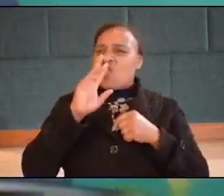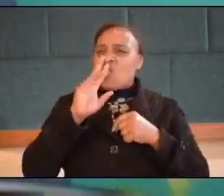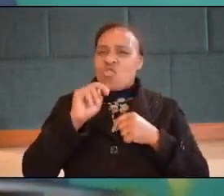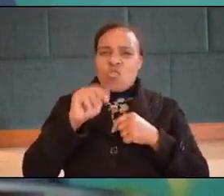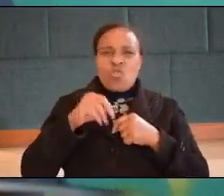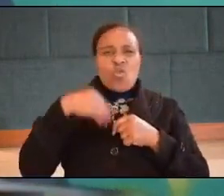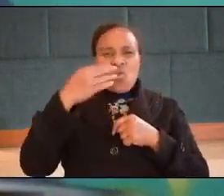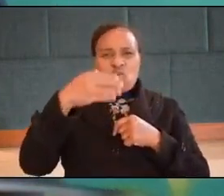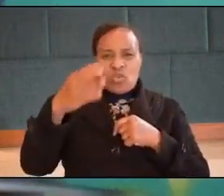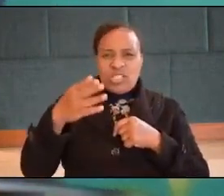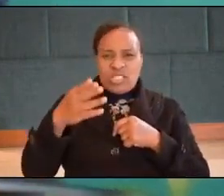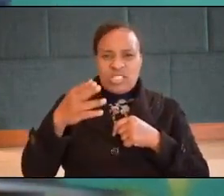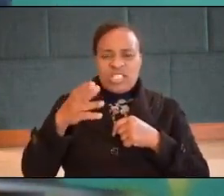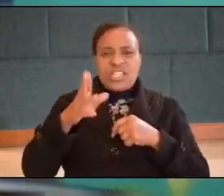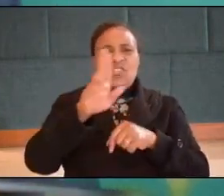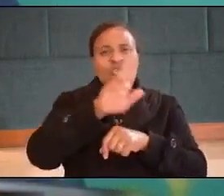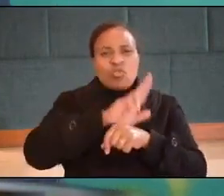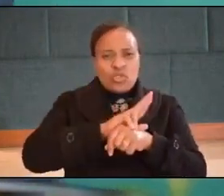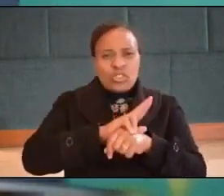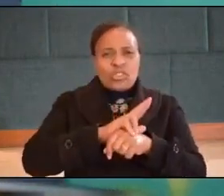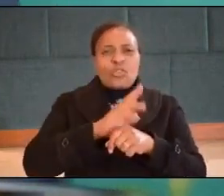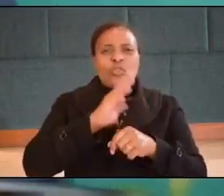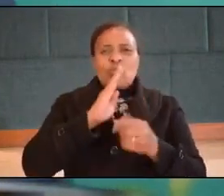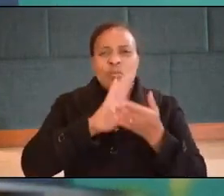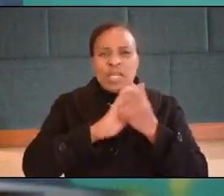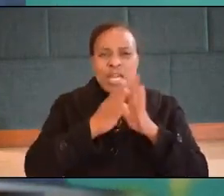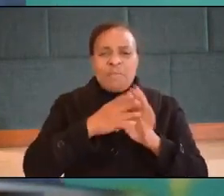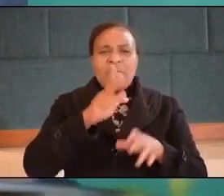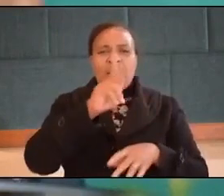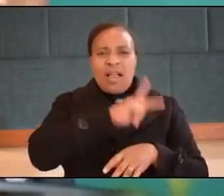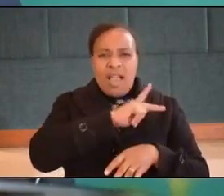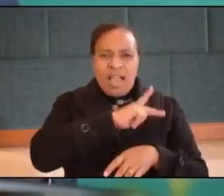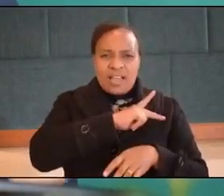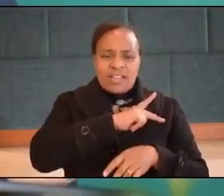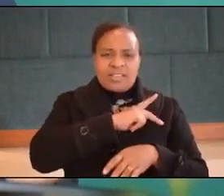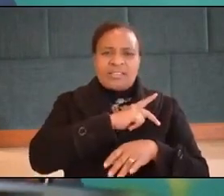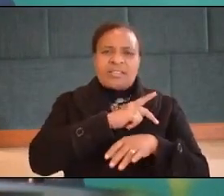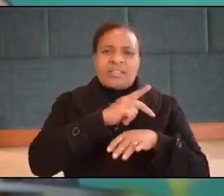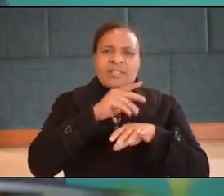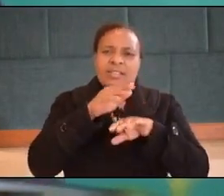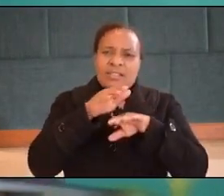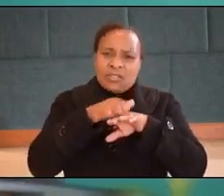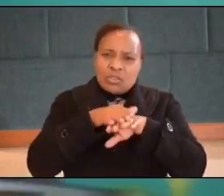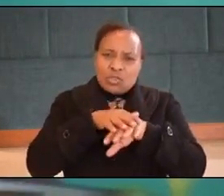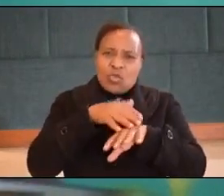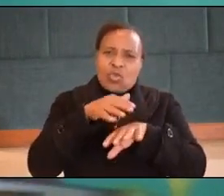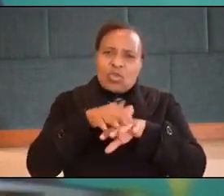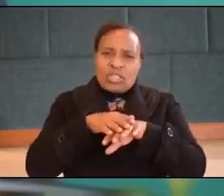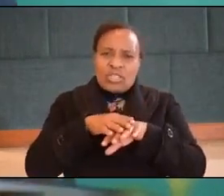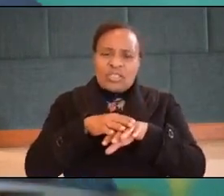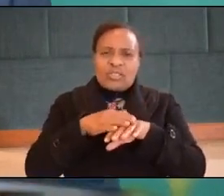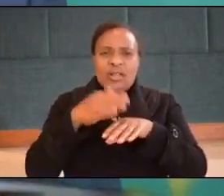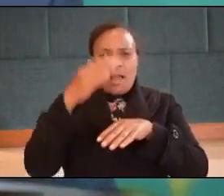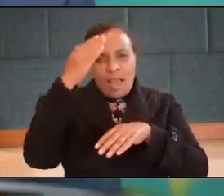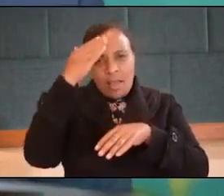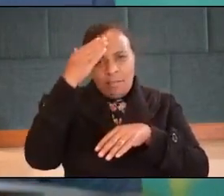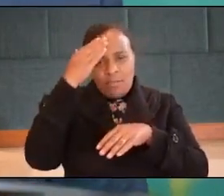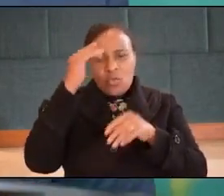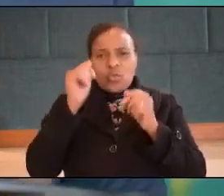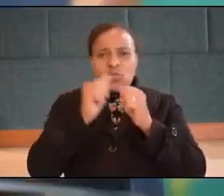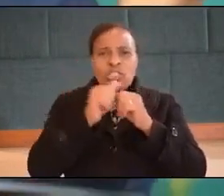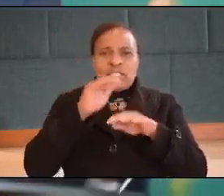been this way he used to be kind he used to be gentle and he used to be sensitive